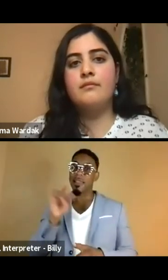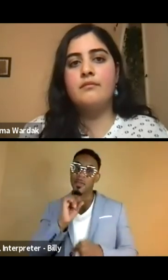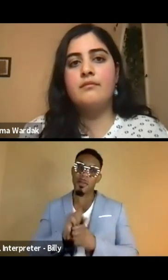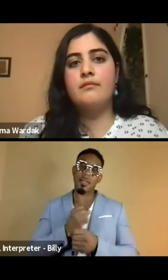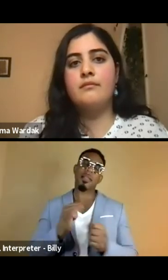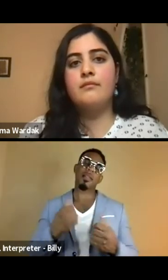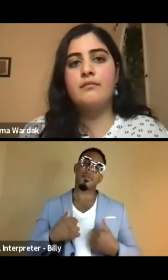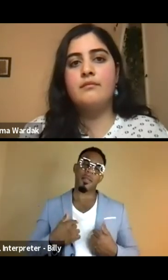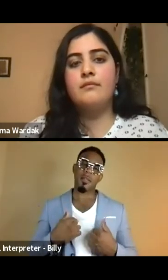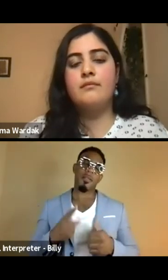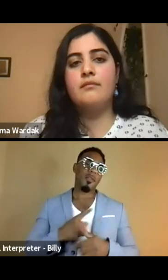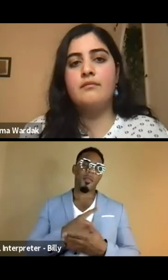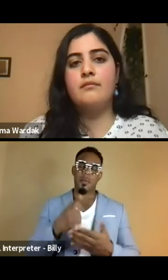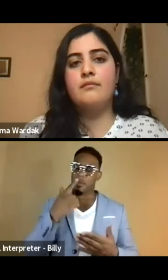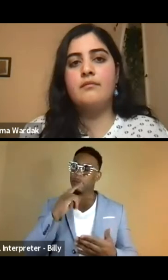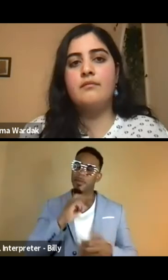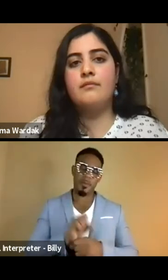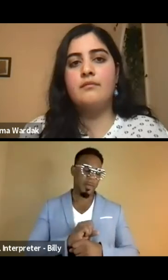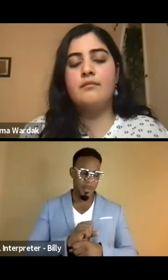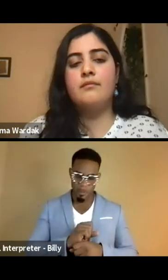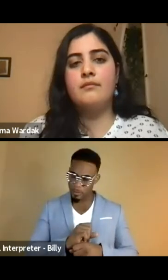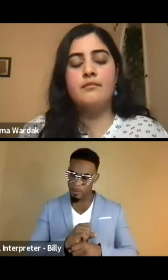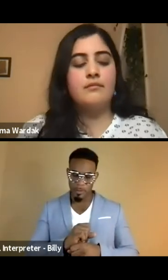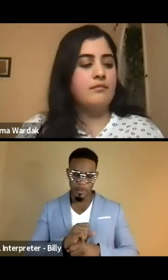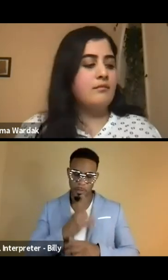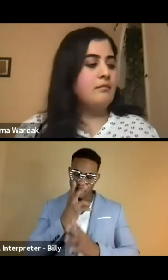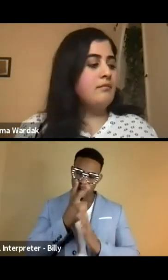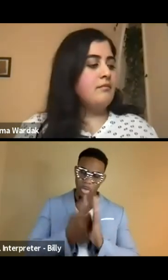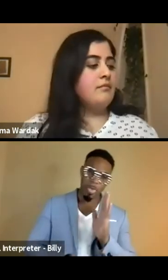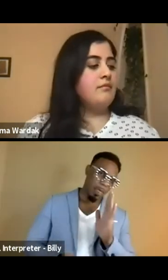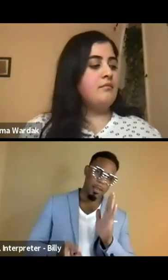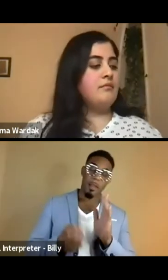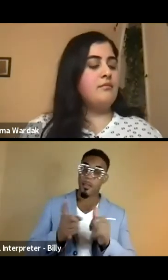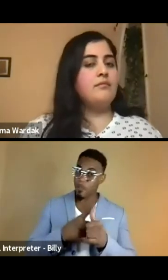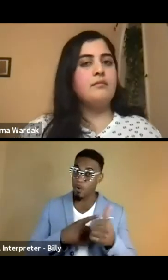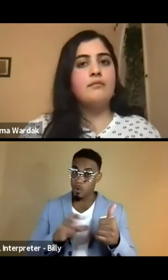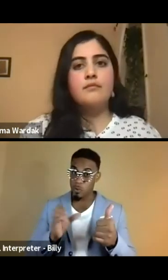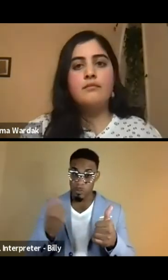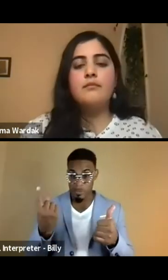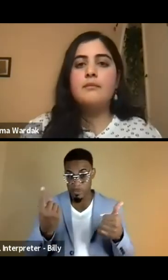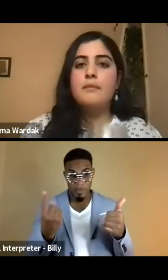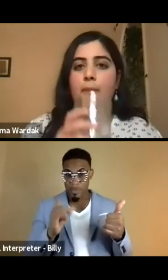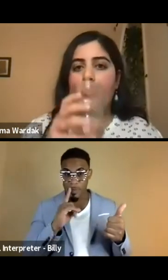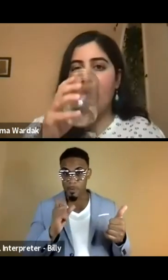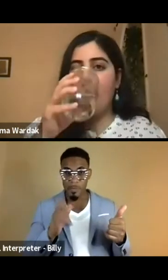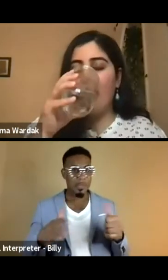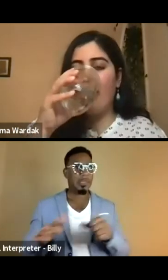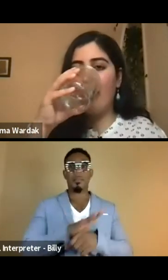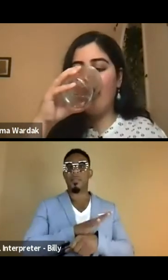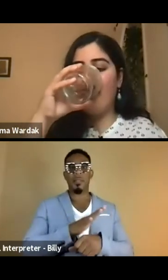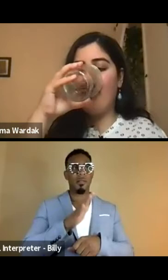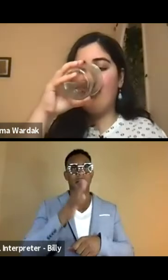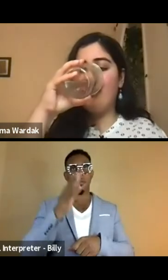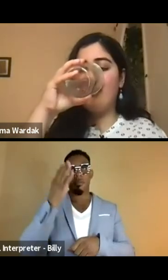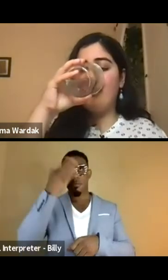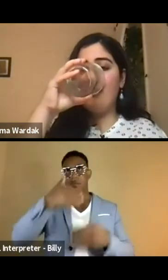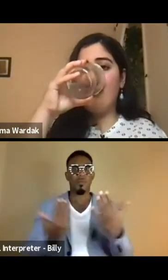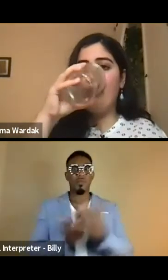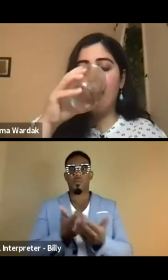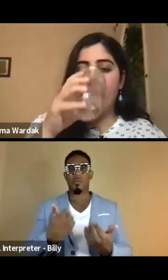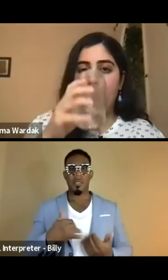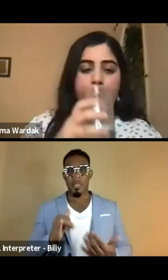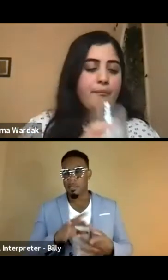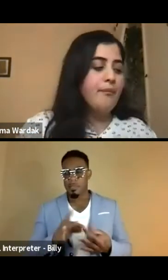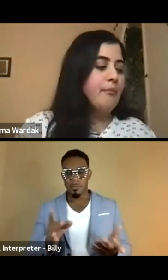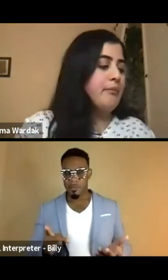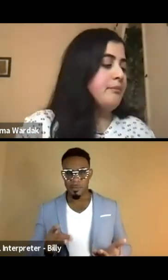saved me on the first week because I really got immersed into, first of all, doing something that was completely foreign to me. Uh, like I